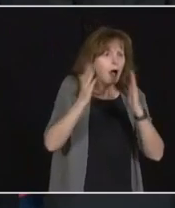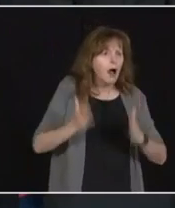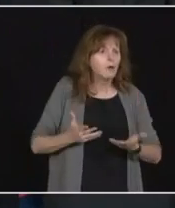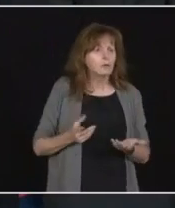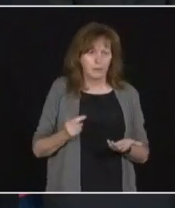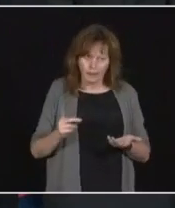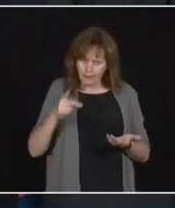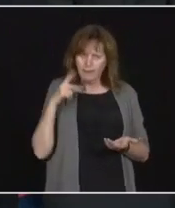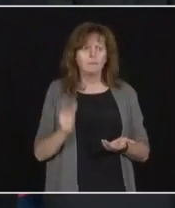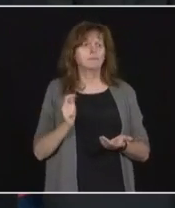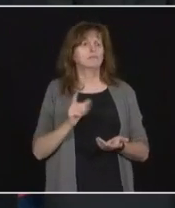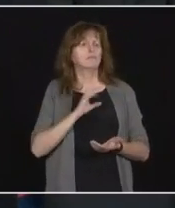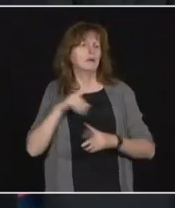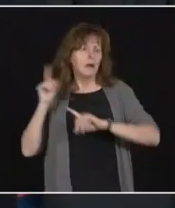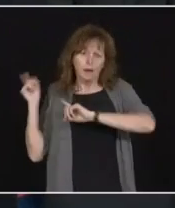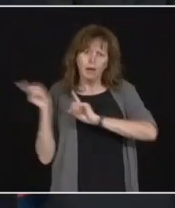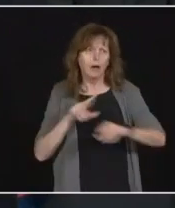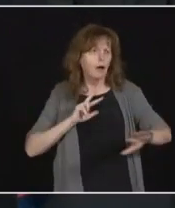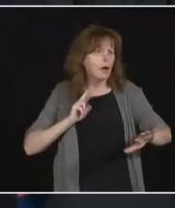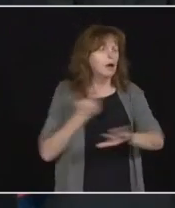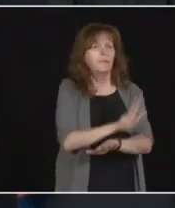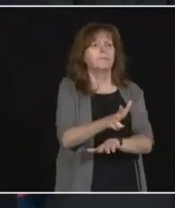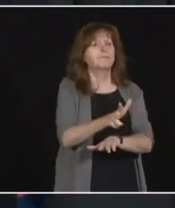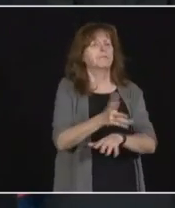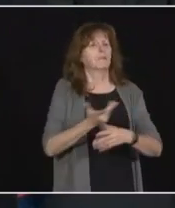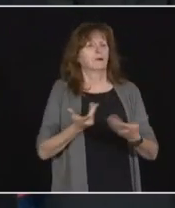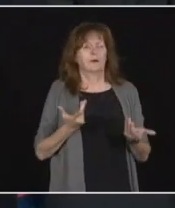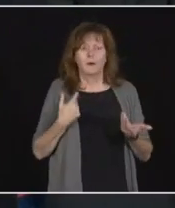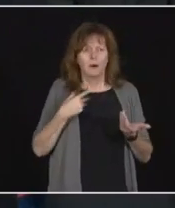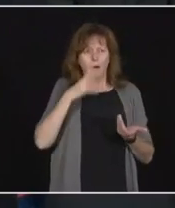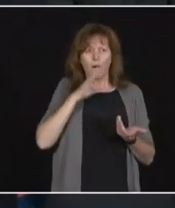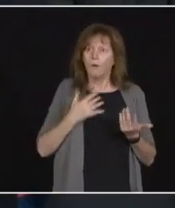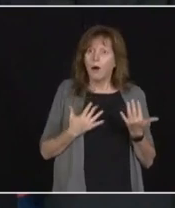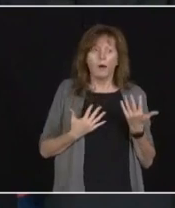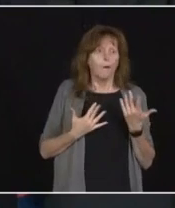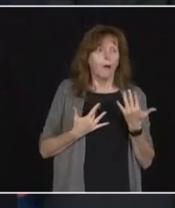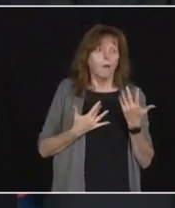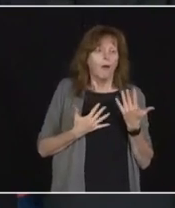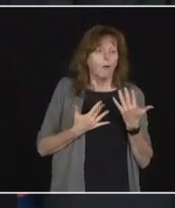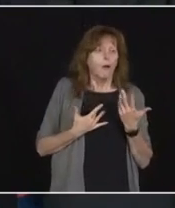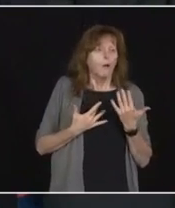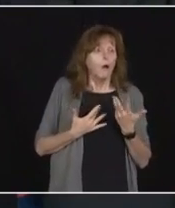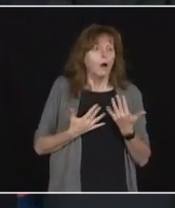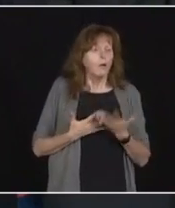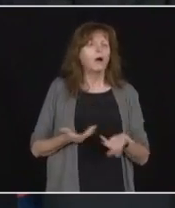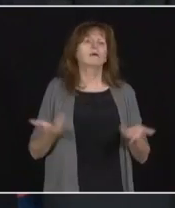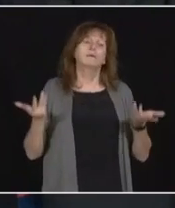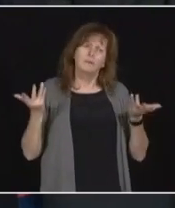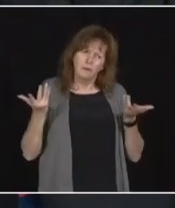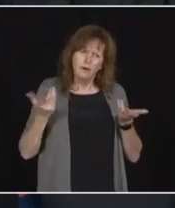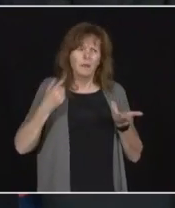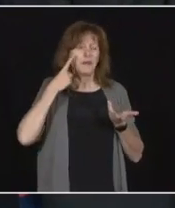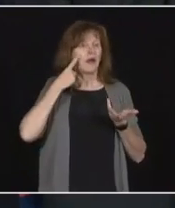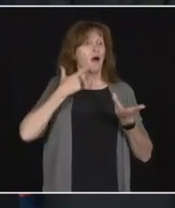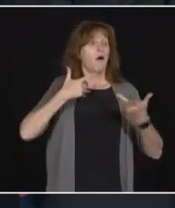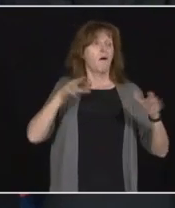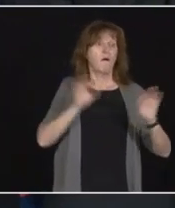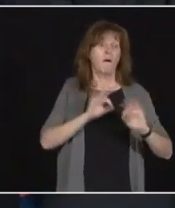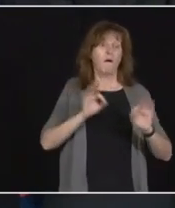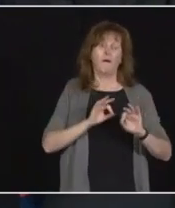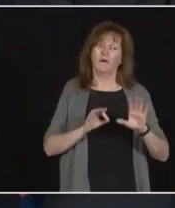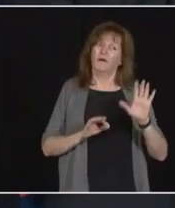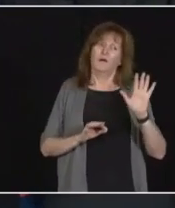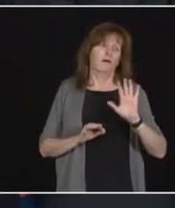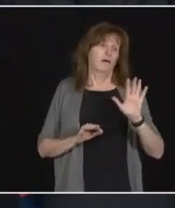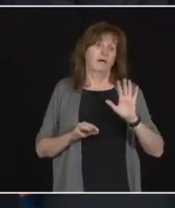instantly. You don't want to be waiting. And anyone who doesn't believe that, well, I guess they are haven't faced an issue when they are in desperate need of